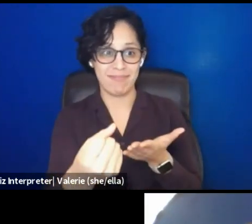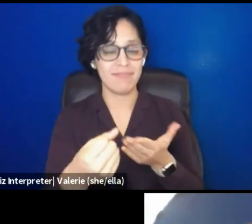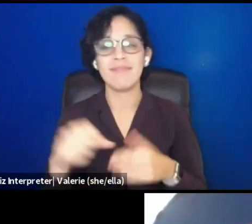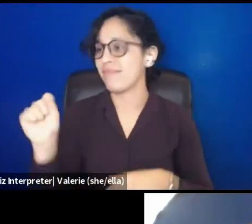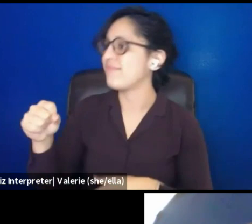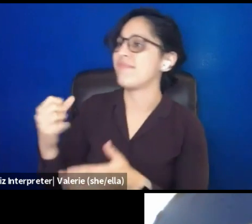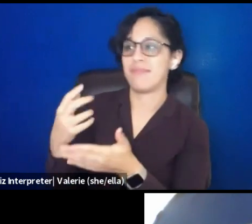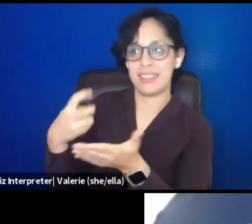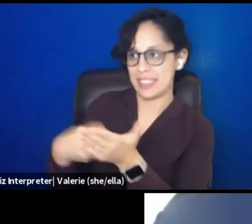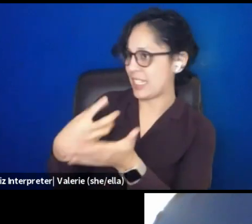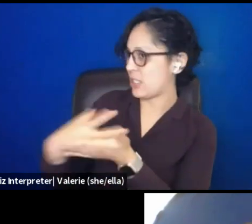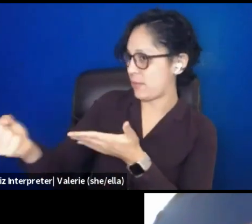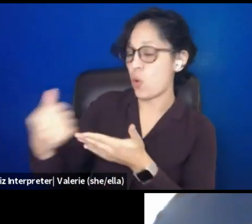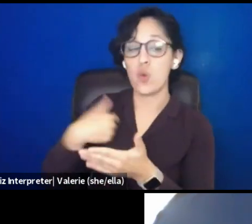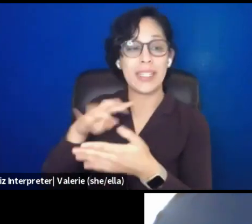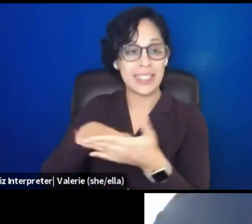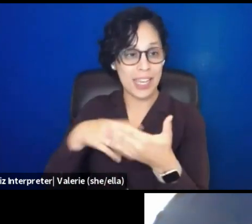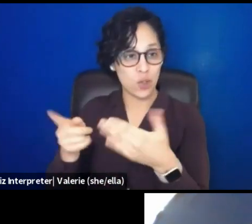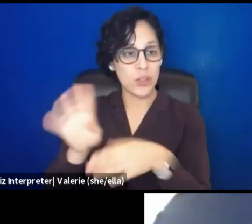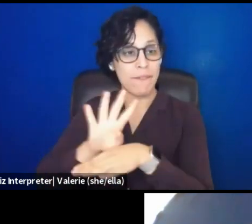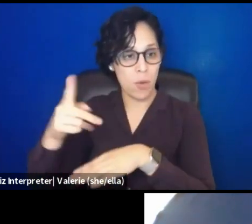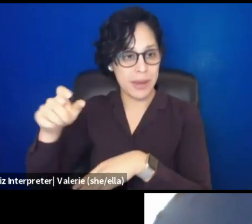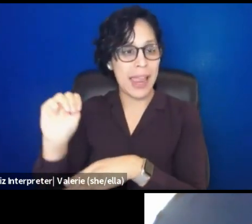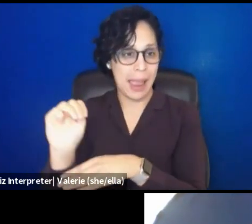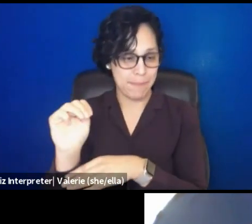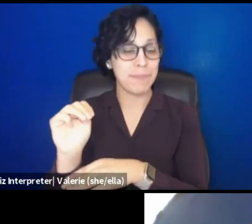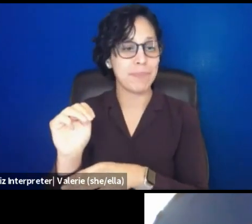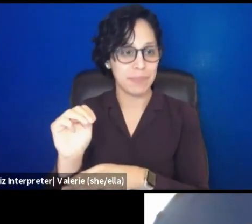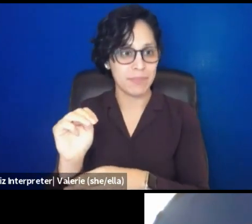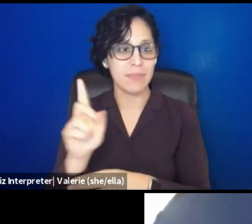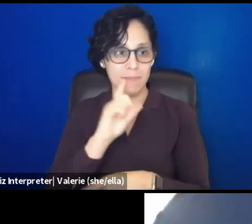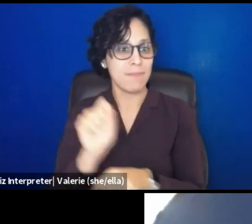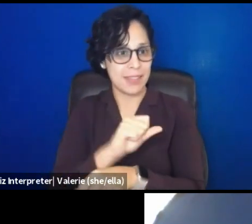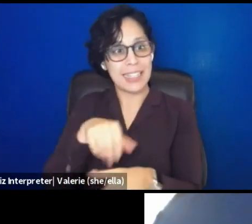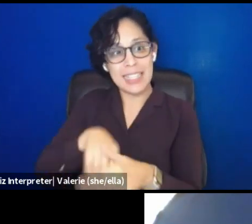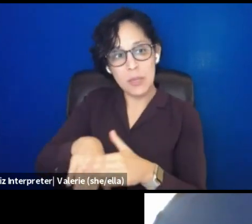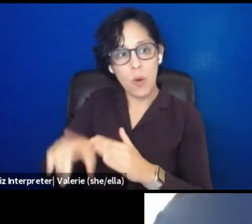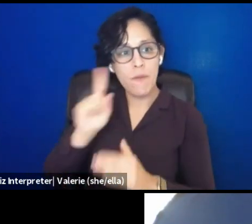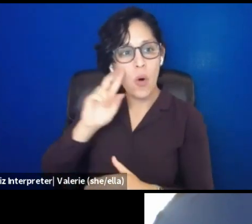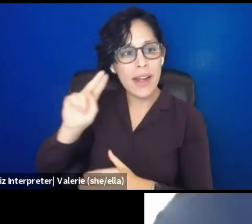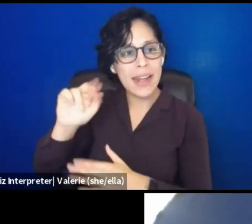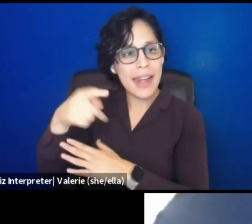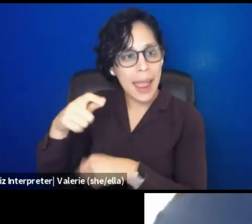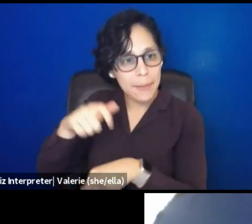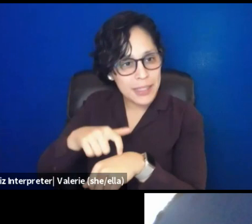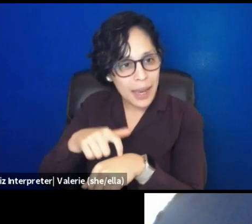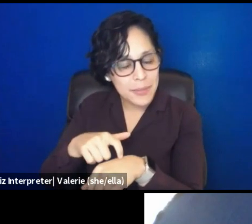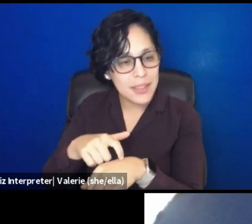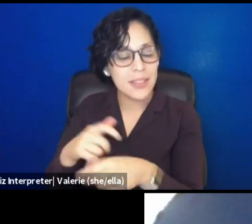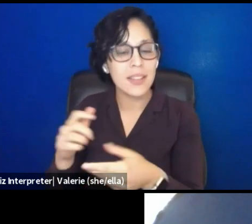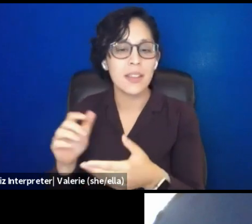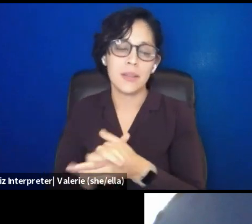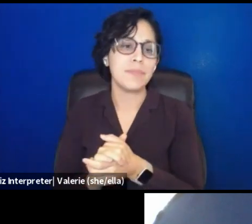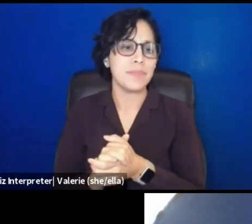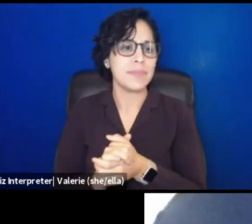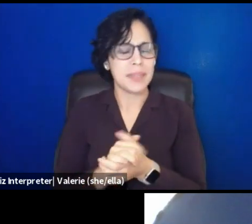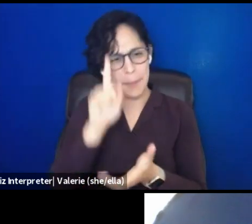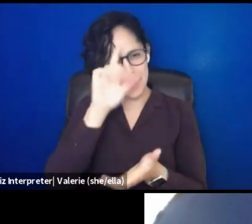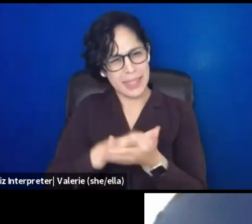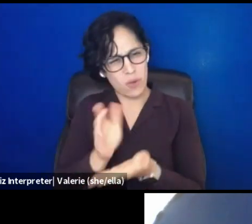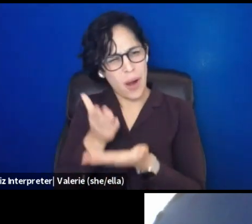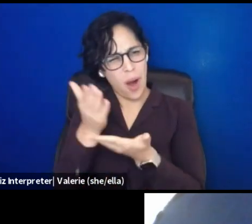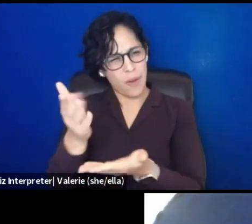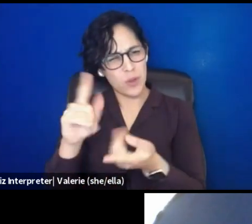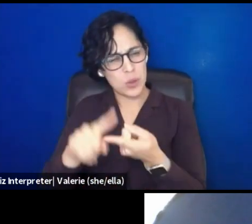We scheduled at 4 PM, um, so that it was accessible for nap times. Um, and I think, I think we offered that